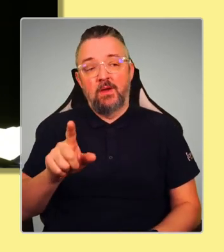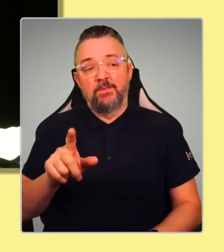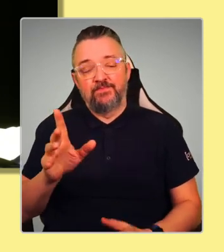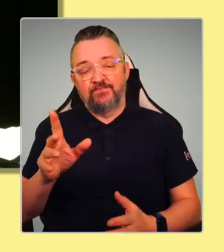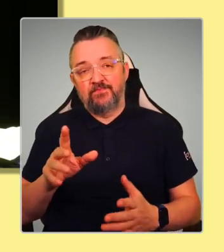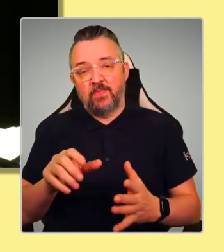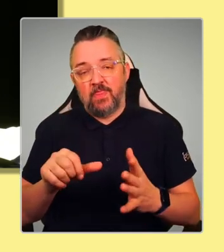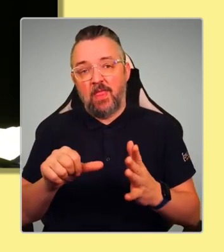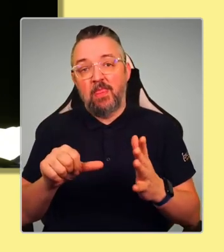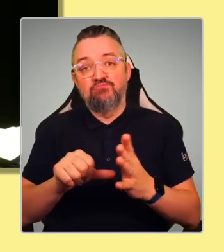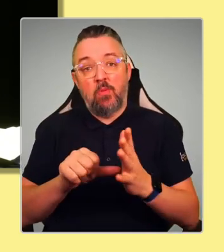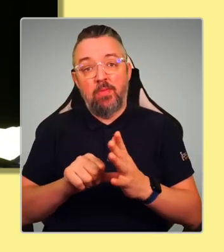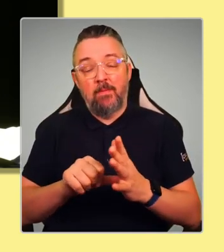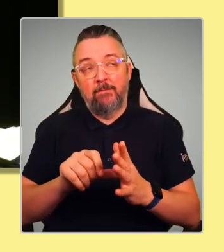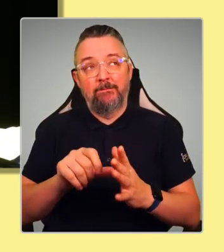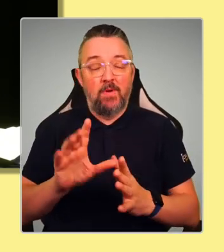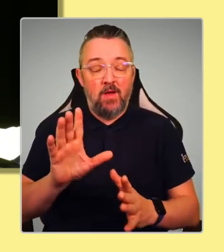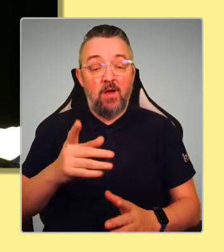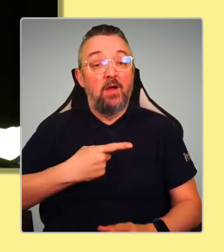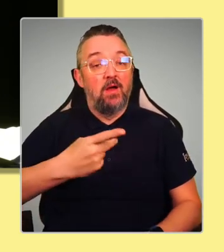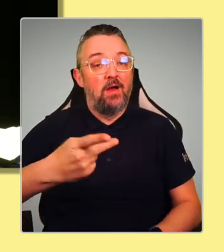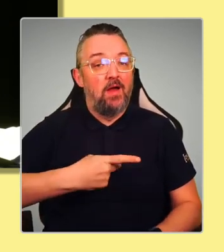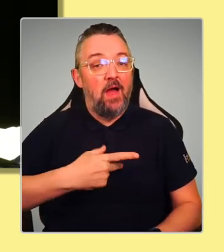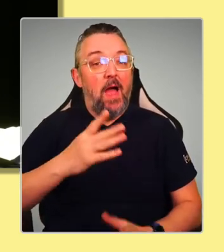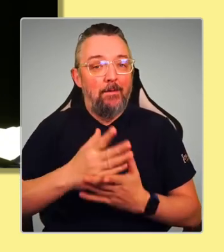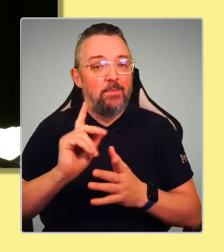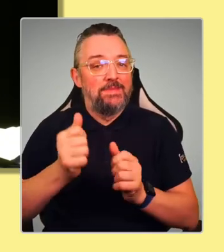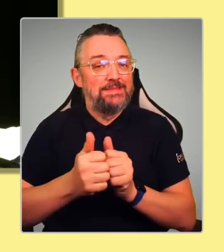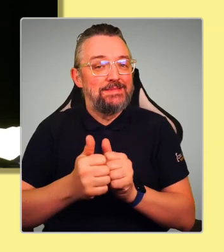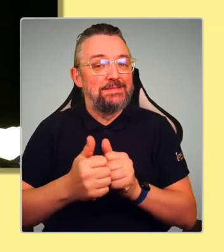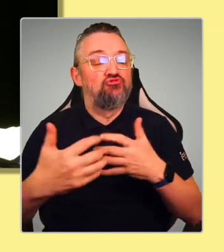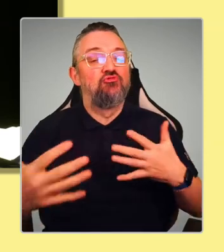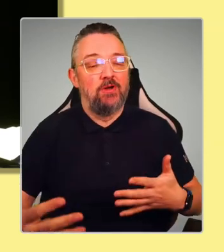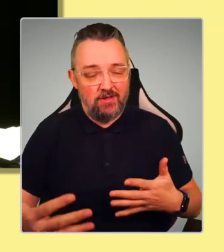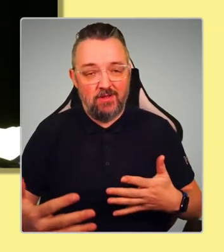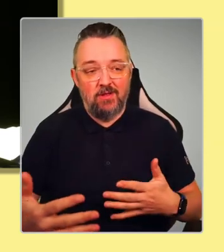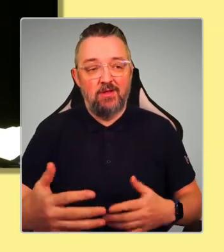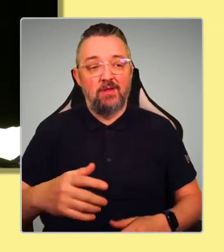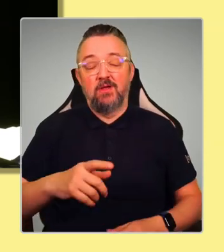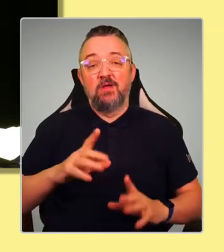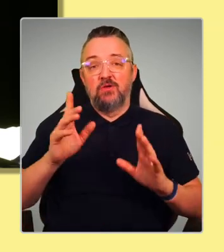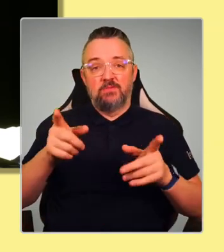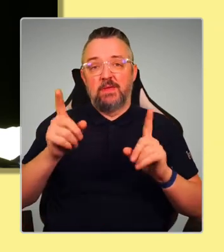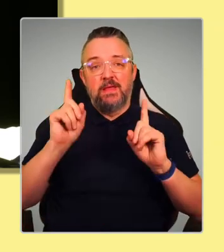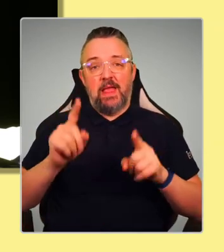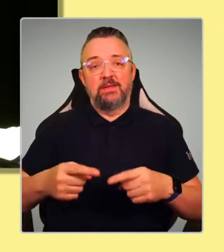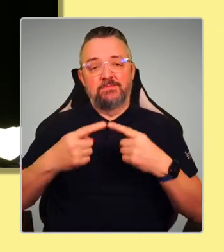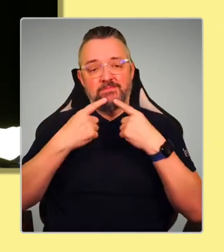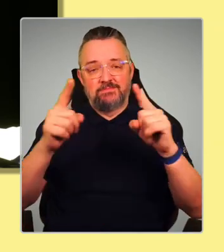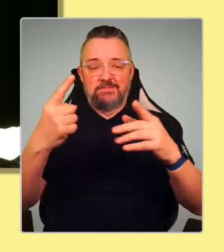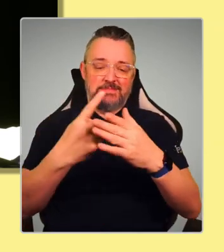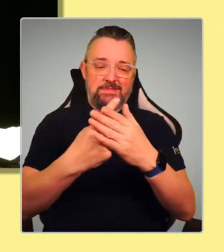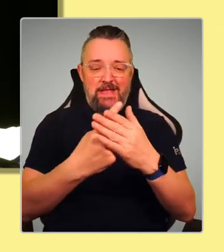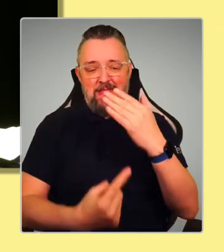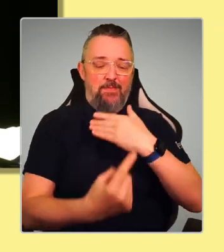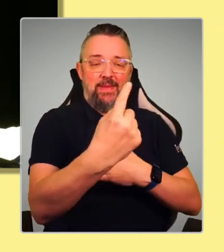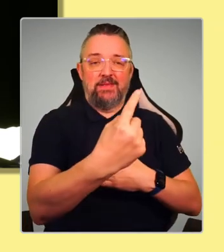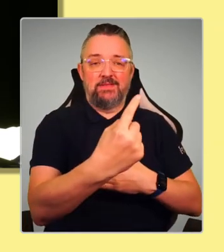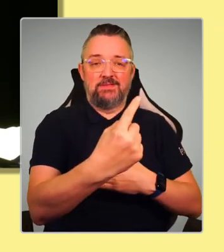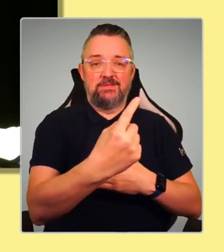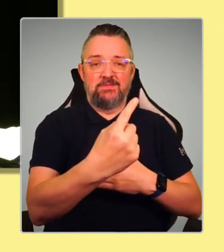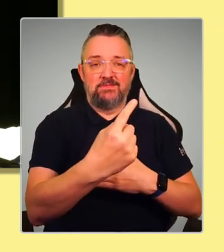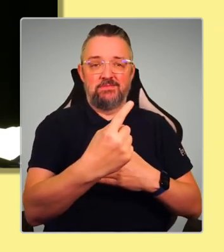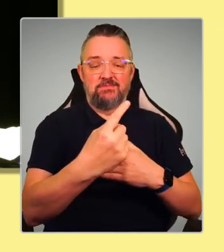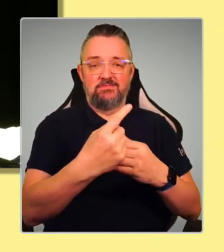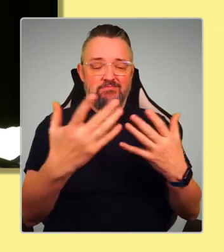you and I will disagree, is that I don't think you can just declare your independence unilaterally. I think